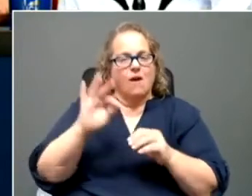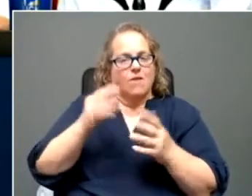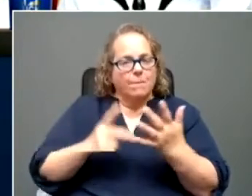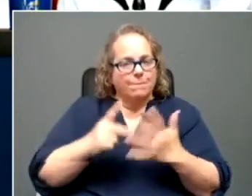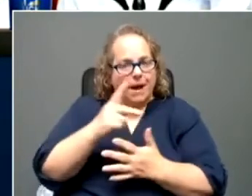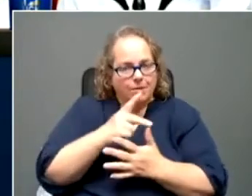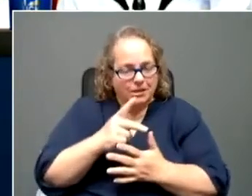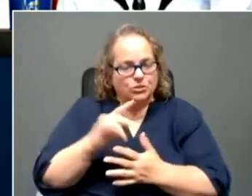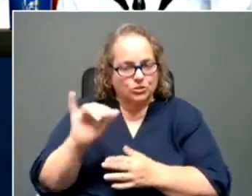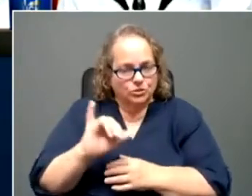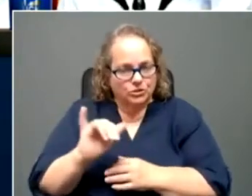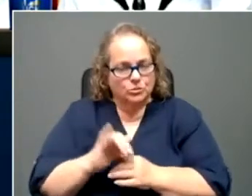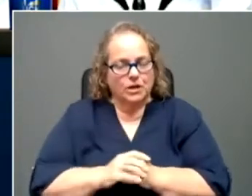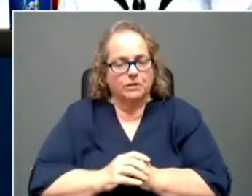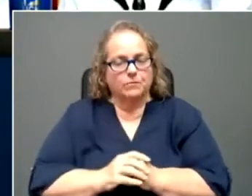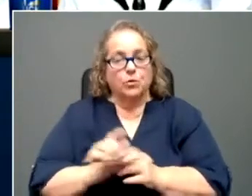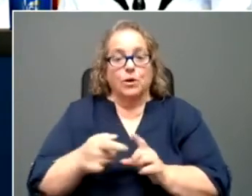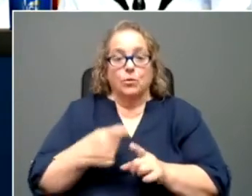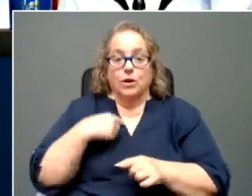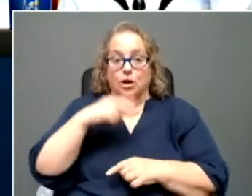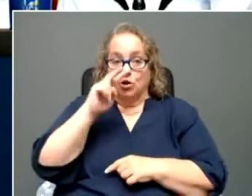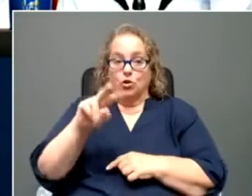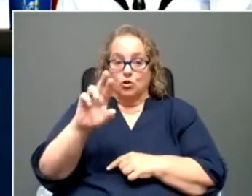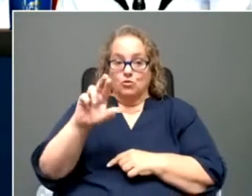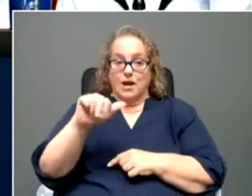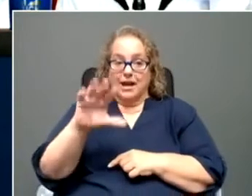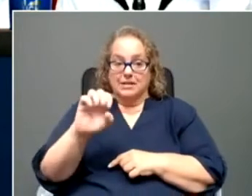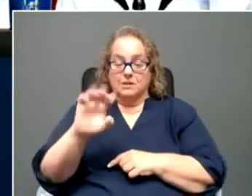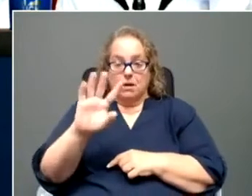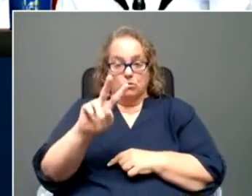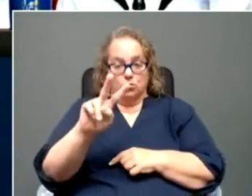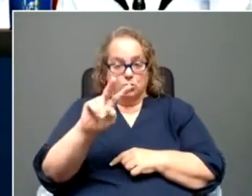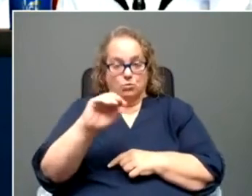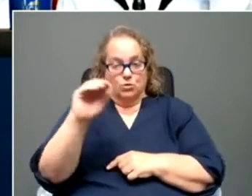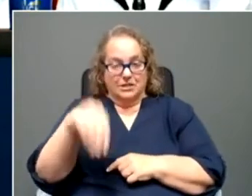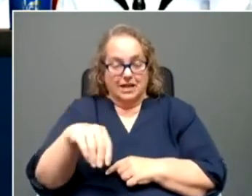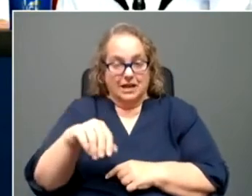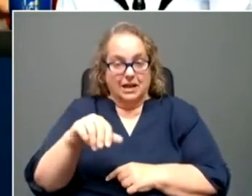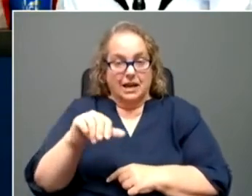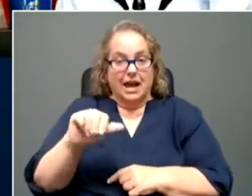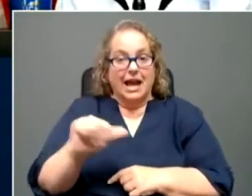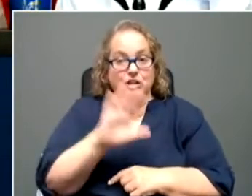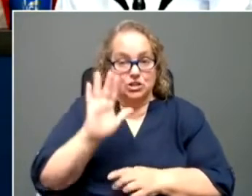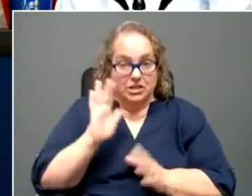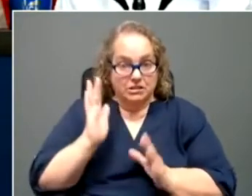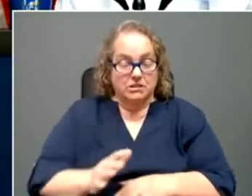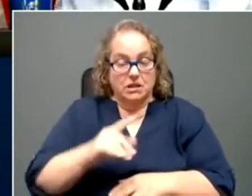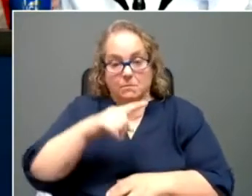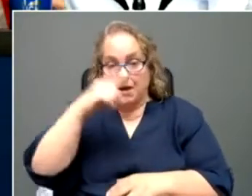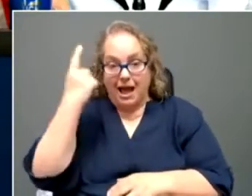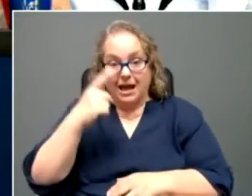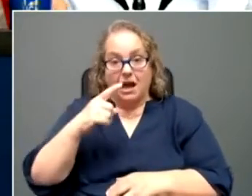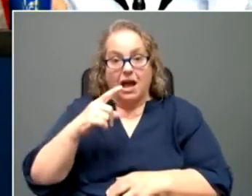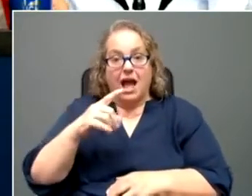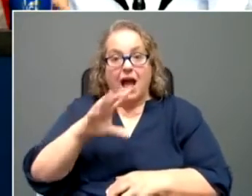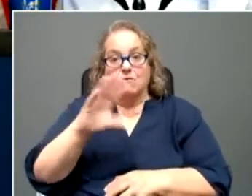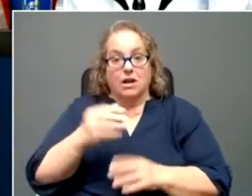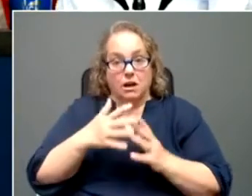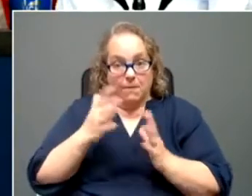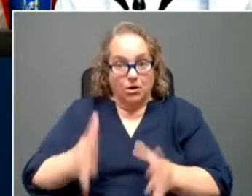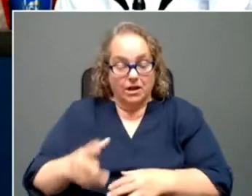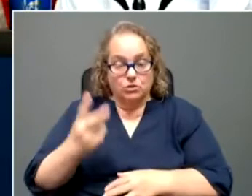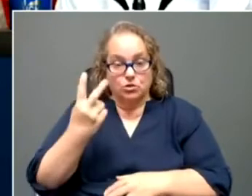uh, race, uh, you have about 2% Asian Kentuckians, black or African American Kentuckians now up to 6